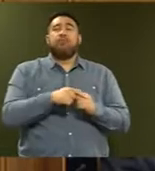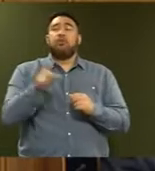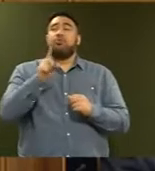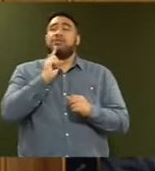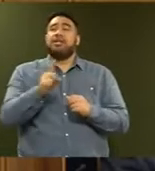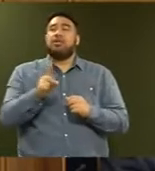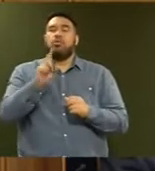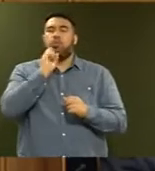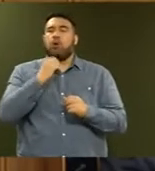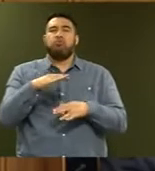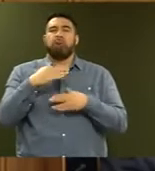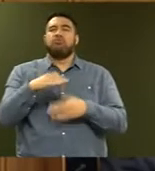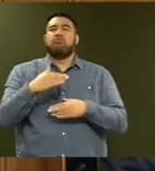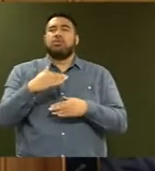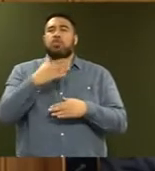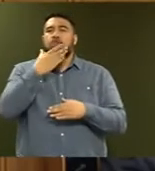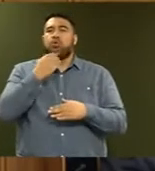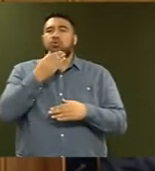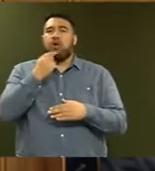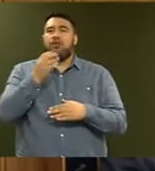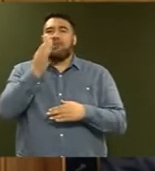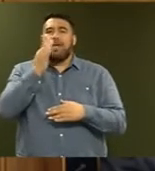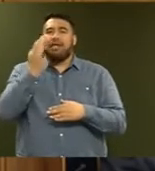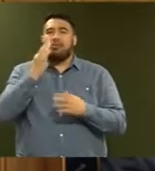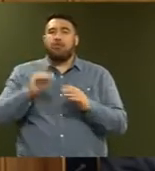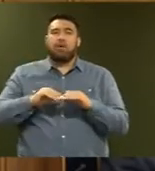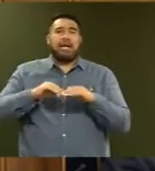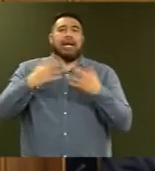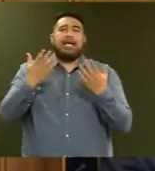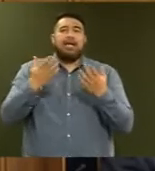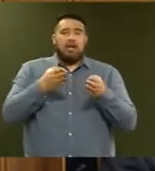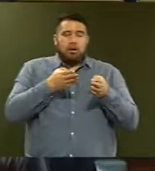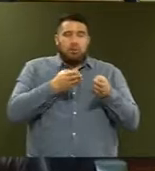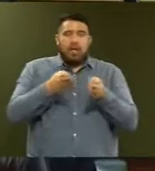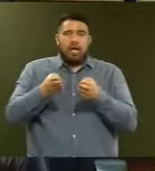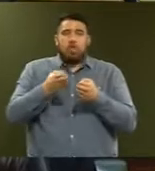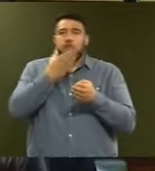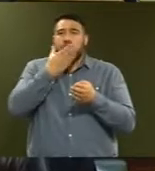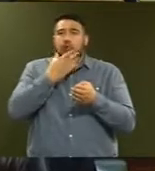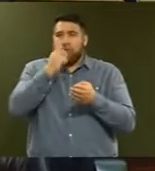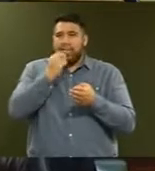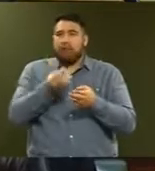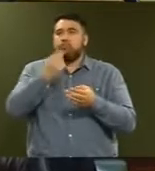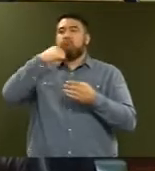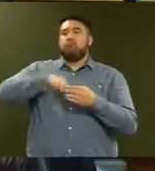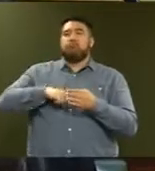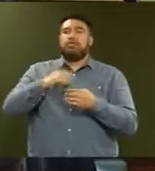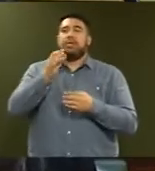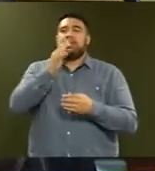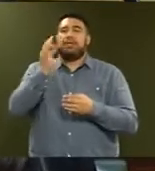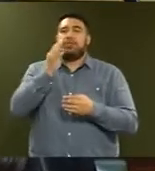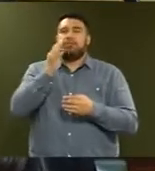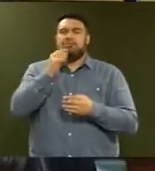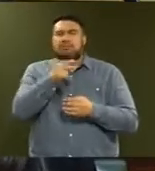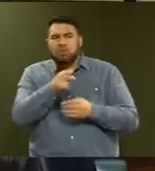and use of cannabis to any particular dosage form? Mr Speaker, I haven't got that particular detail in